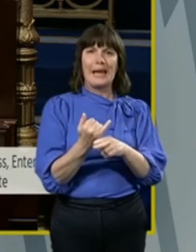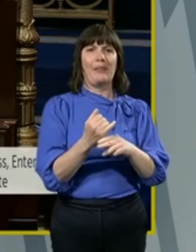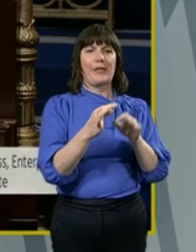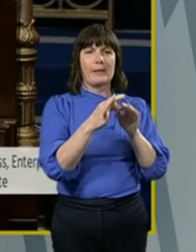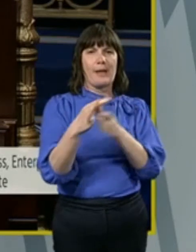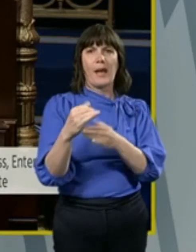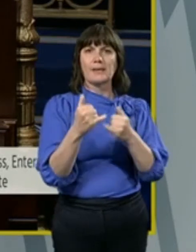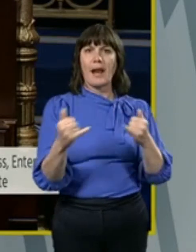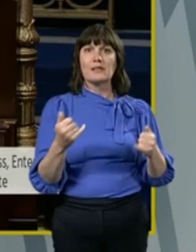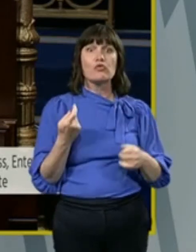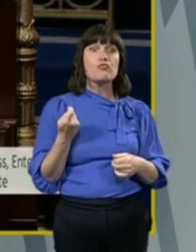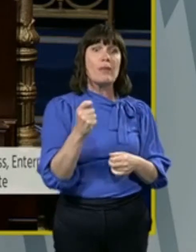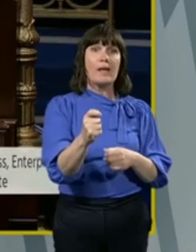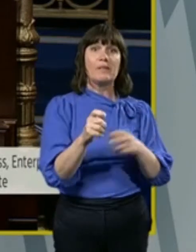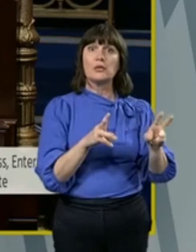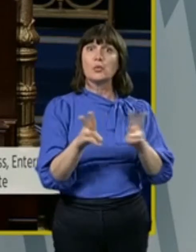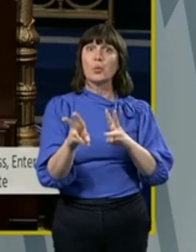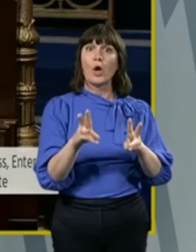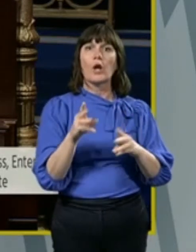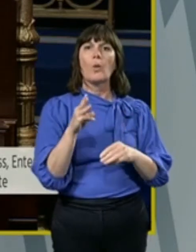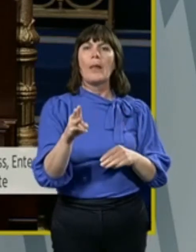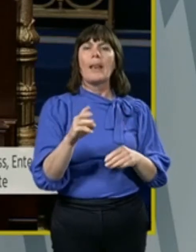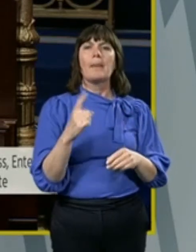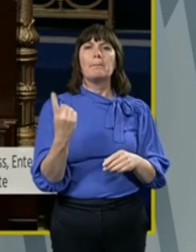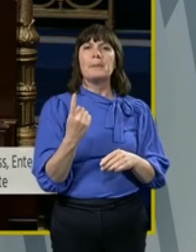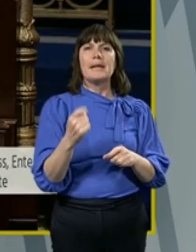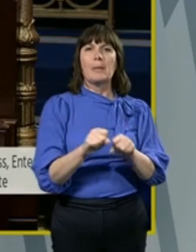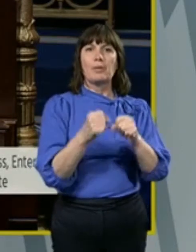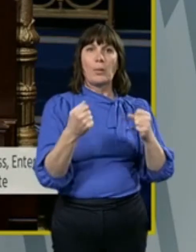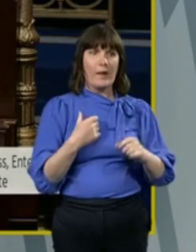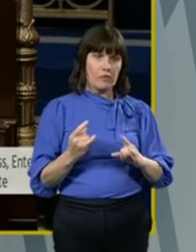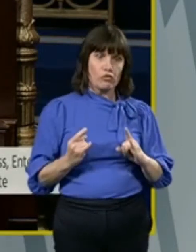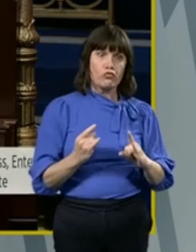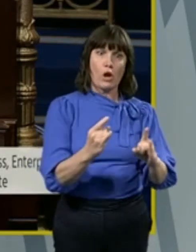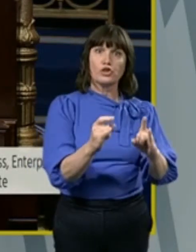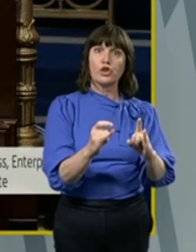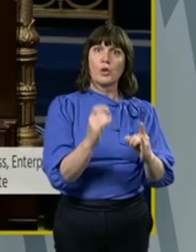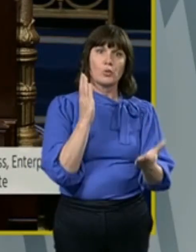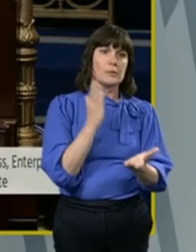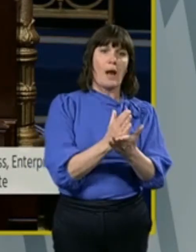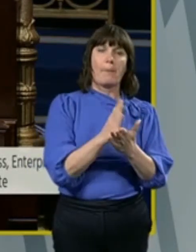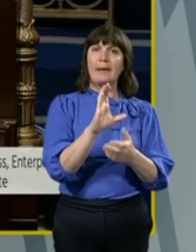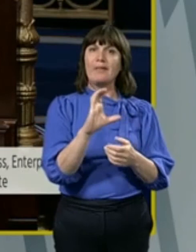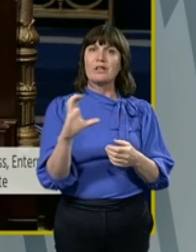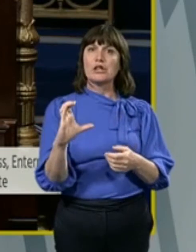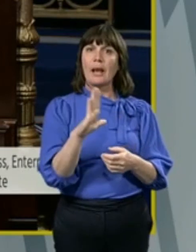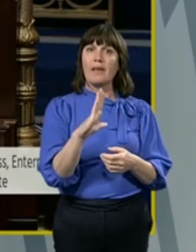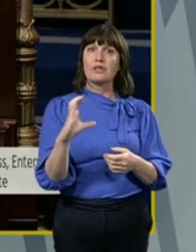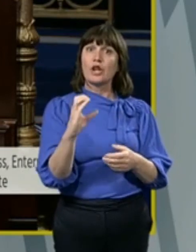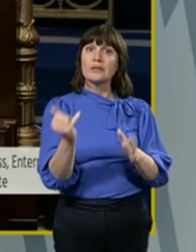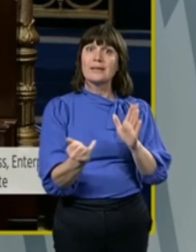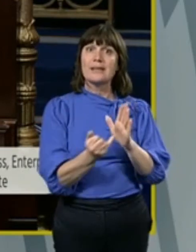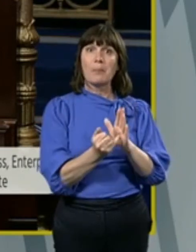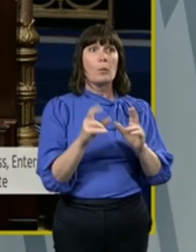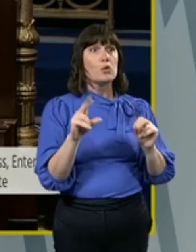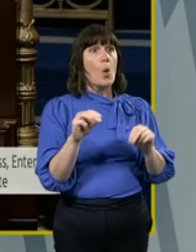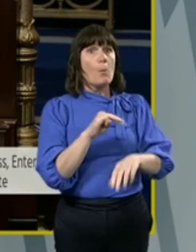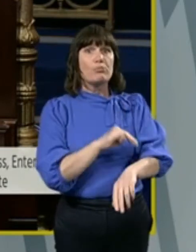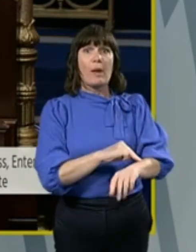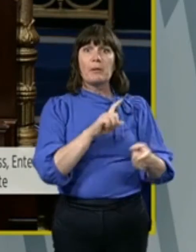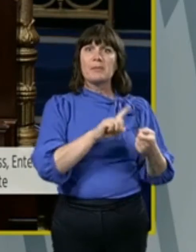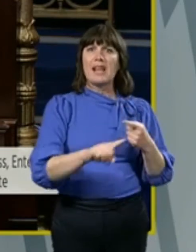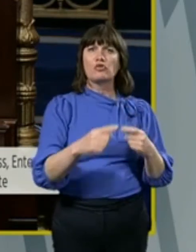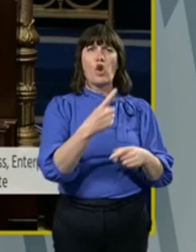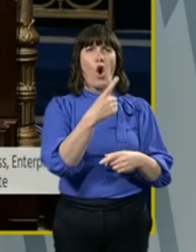be a breach. We have rushed to get the Leaving Cert cancelled. But we have no problem sending over 100,000 workers from all parts of the